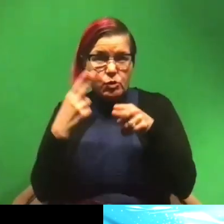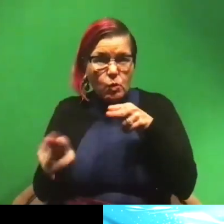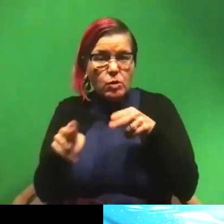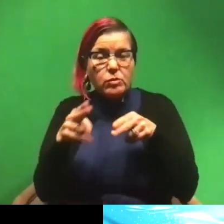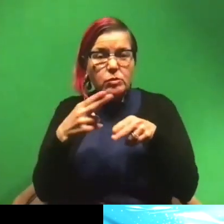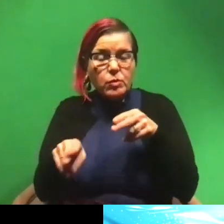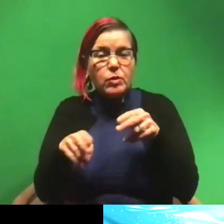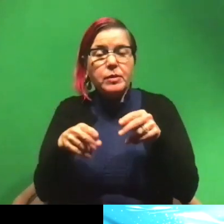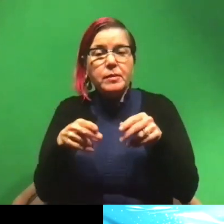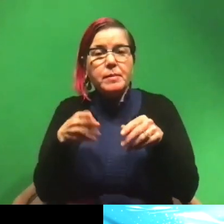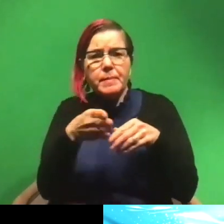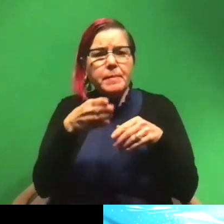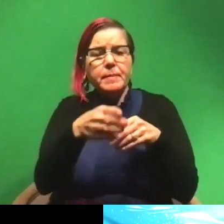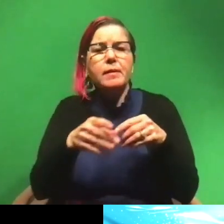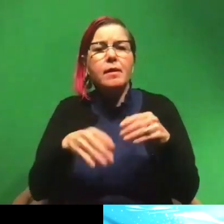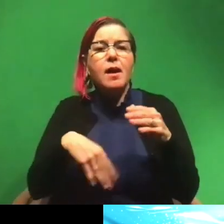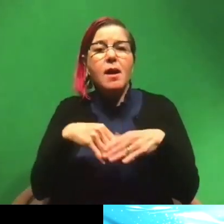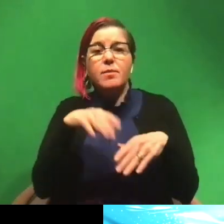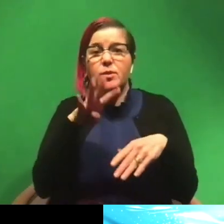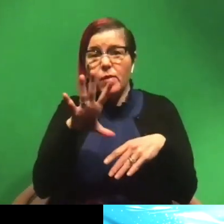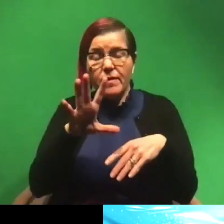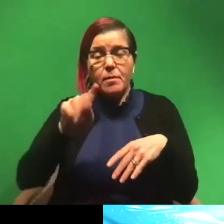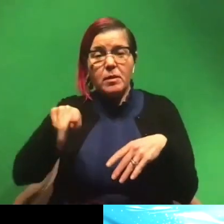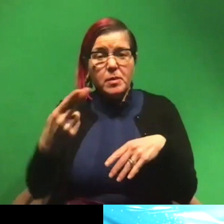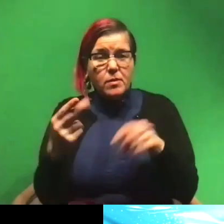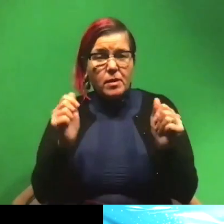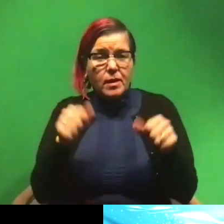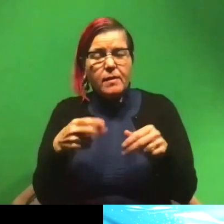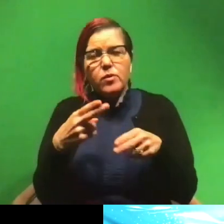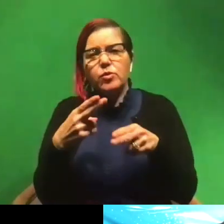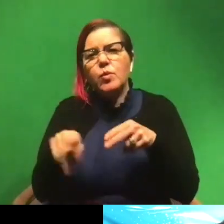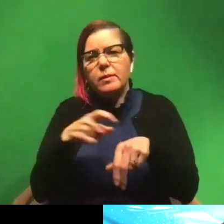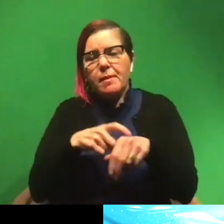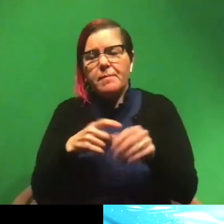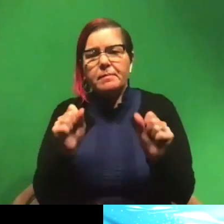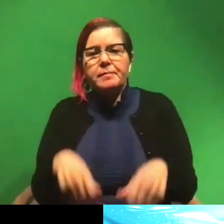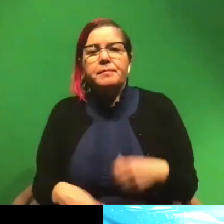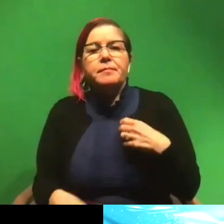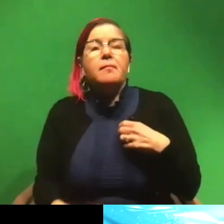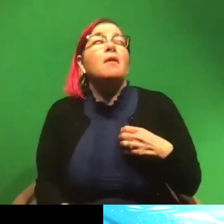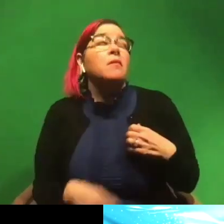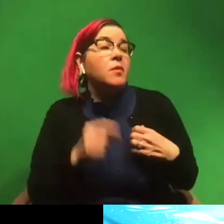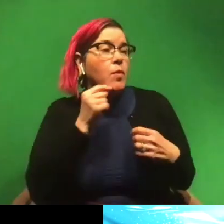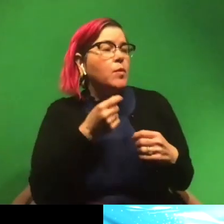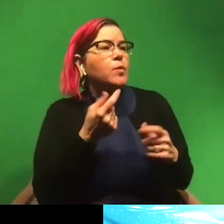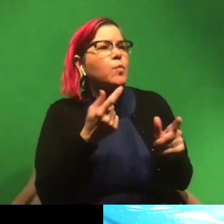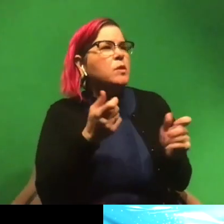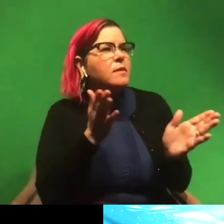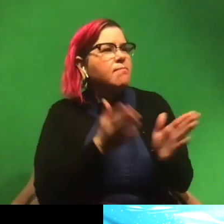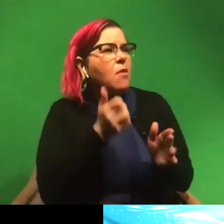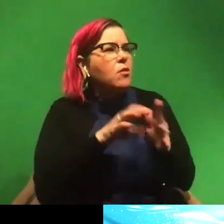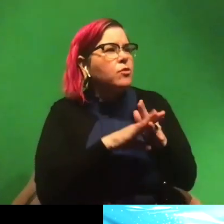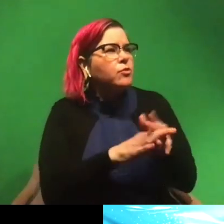they cool. What's the smallest shark?